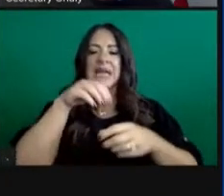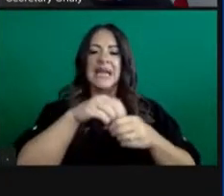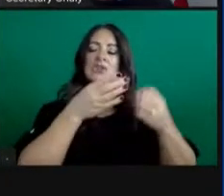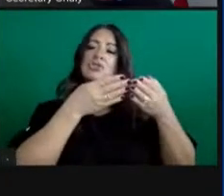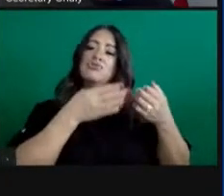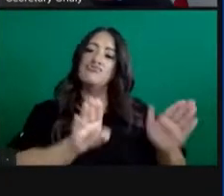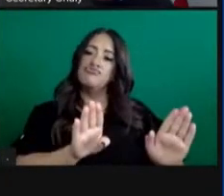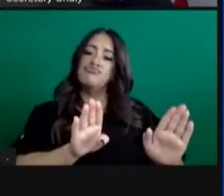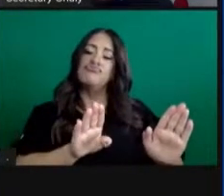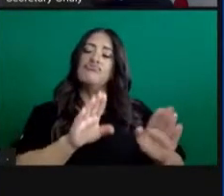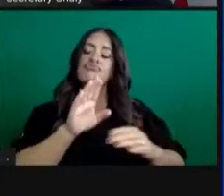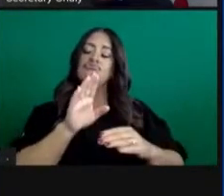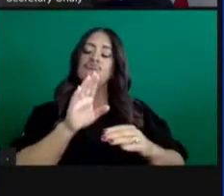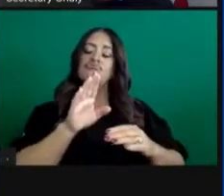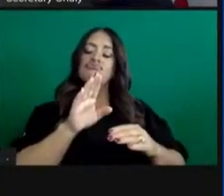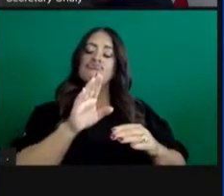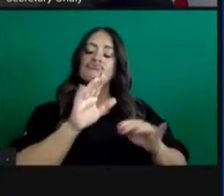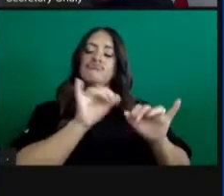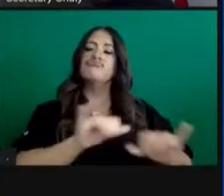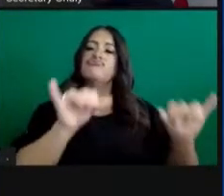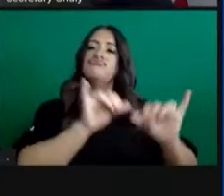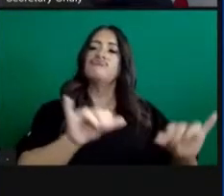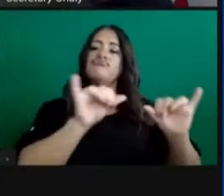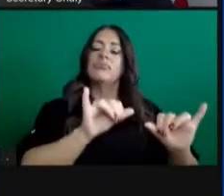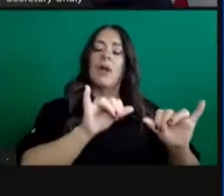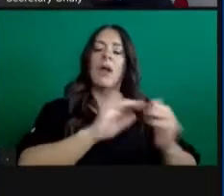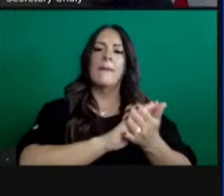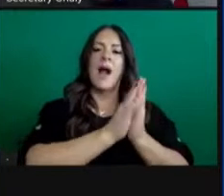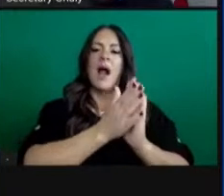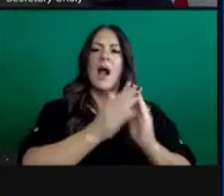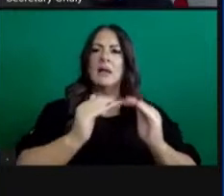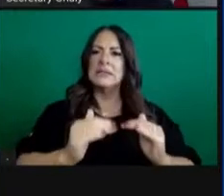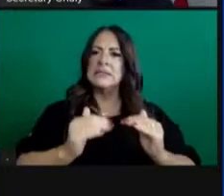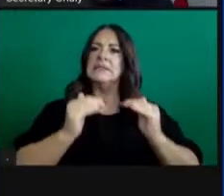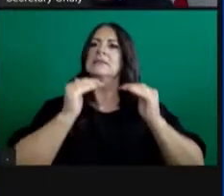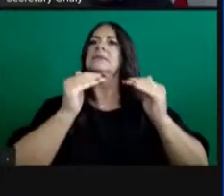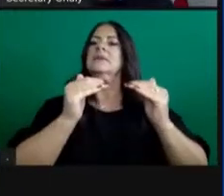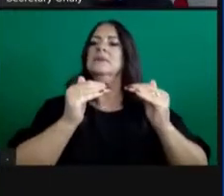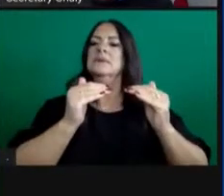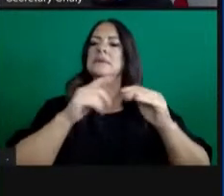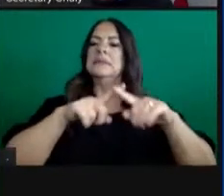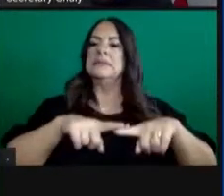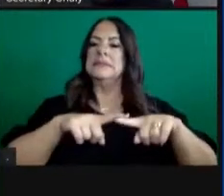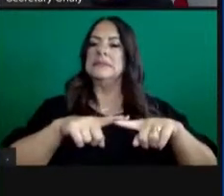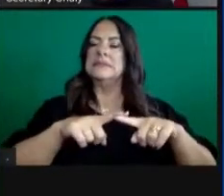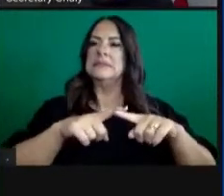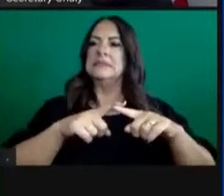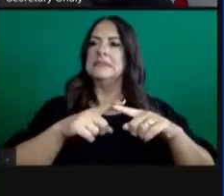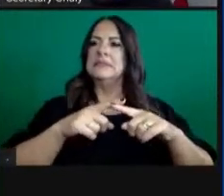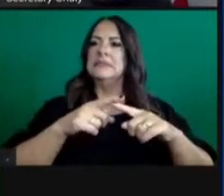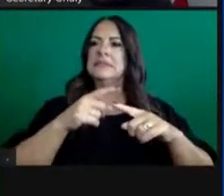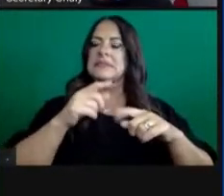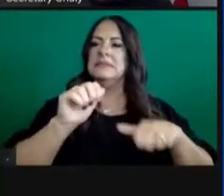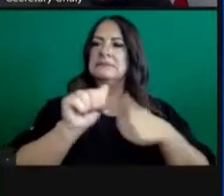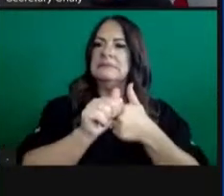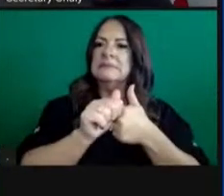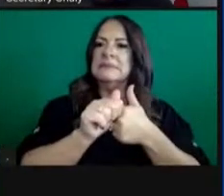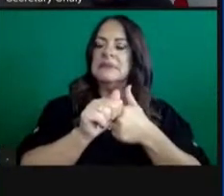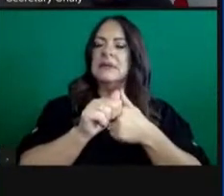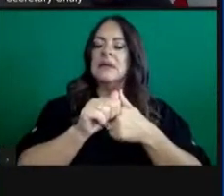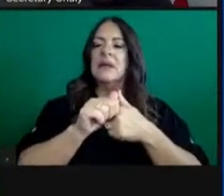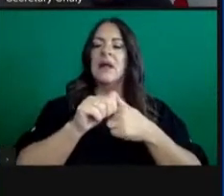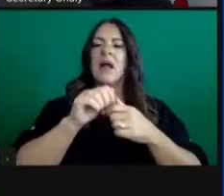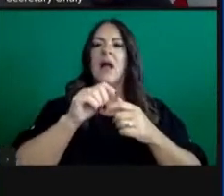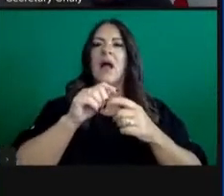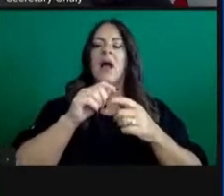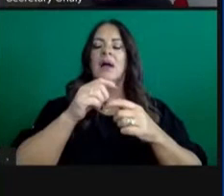avoiding this crisis care, where you're seeing space used, not just in unusual ways, but that the space doesn't have